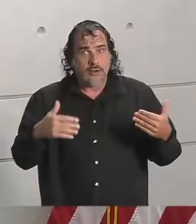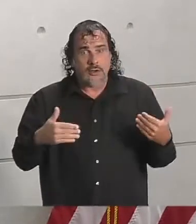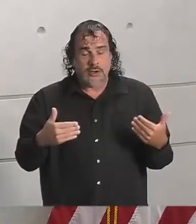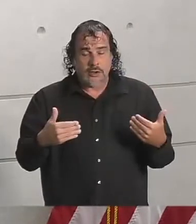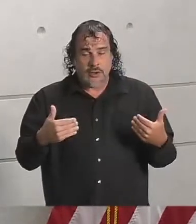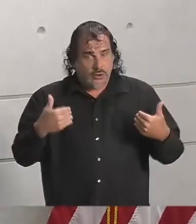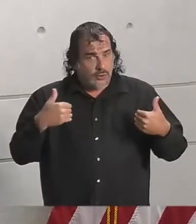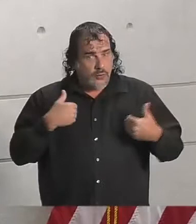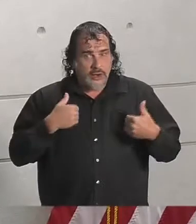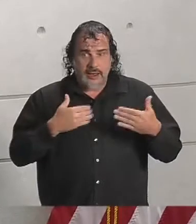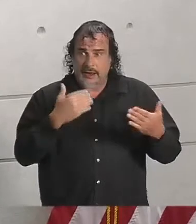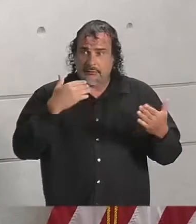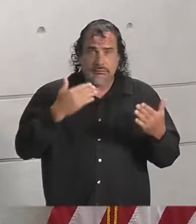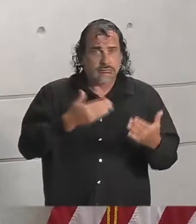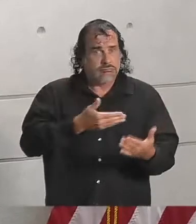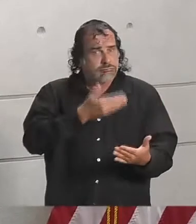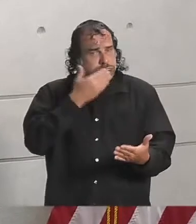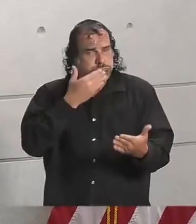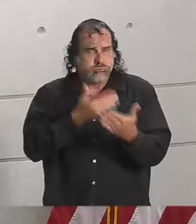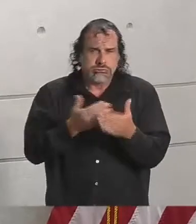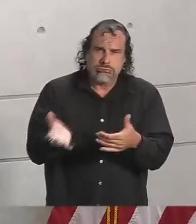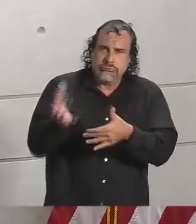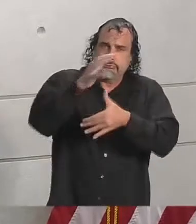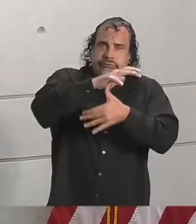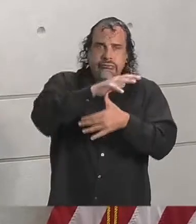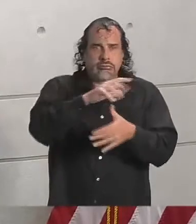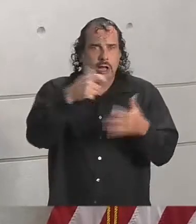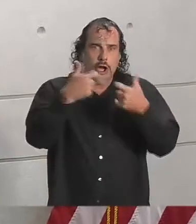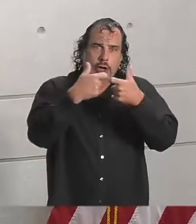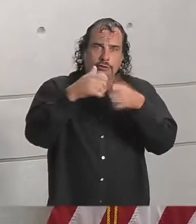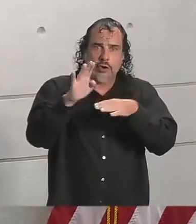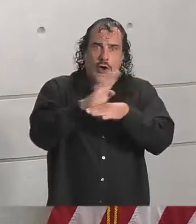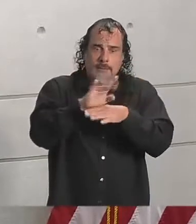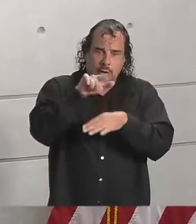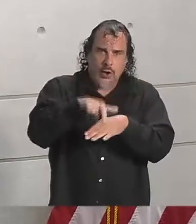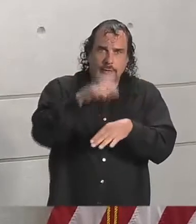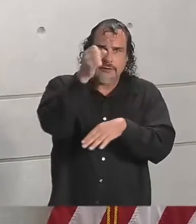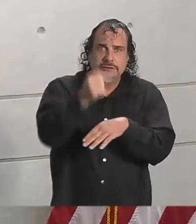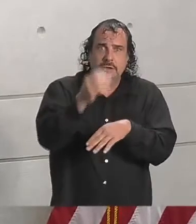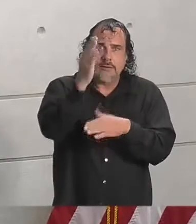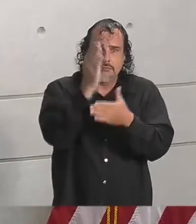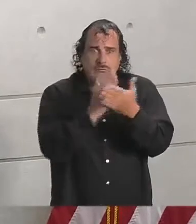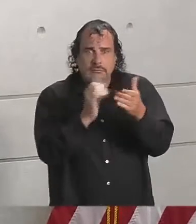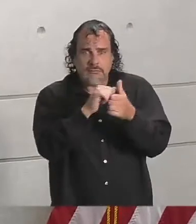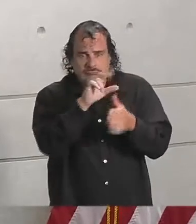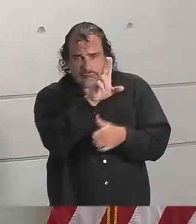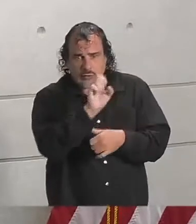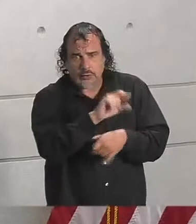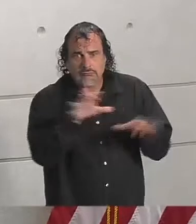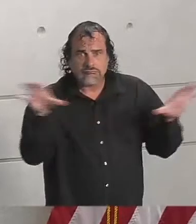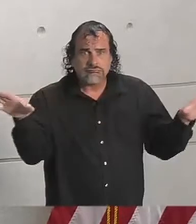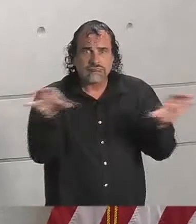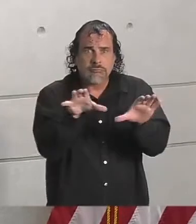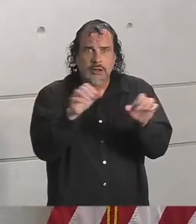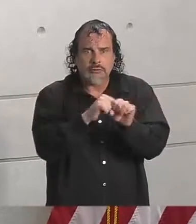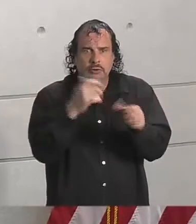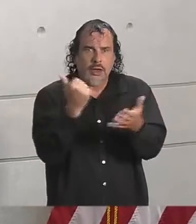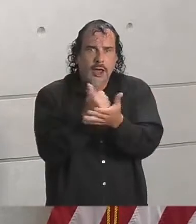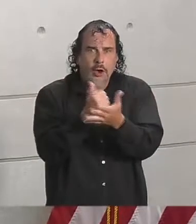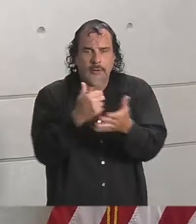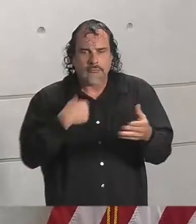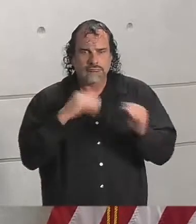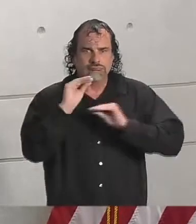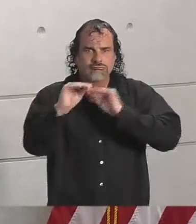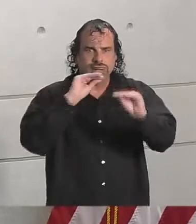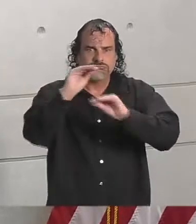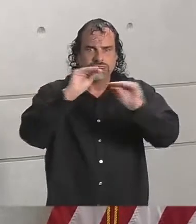line crews here in the state of Mississippi and along the southern part of the United States that will do their best to restore power to you